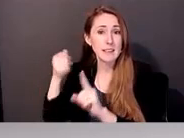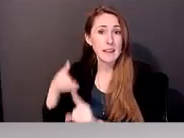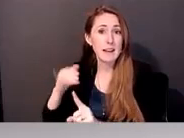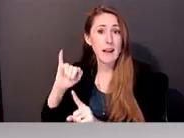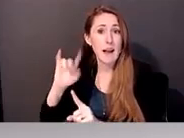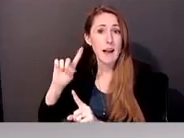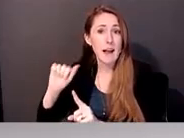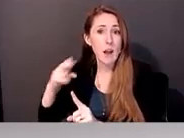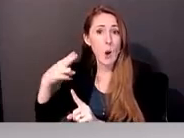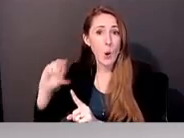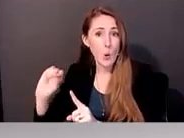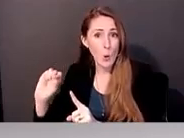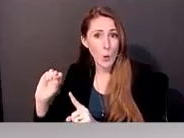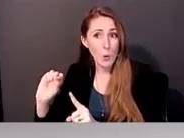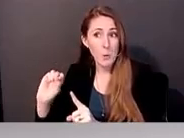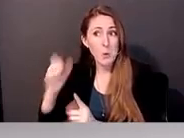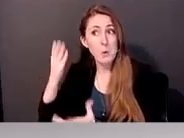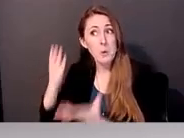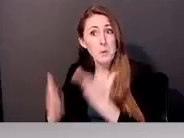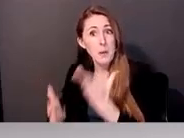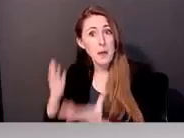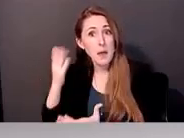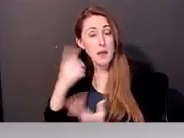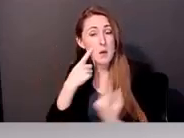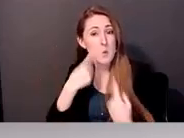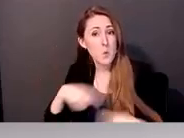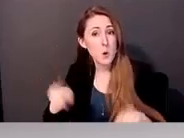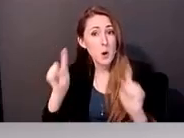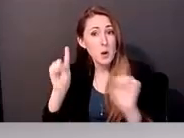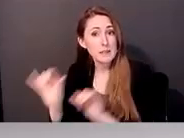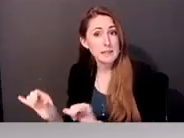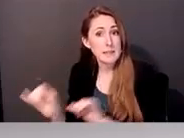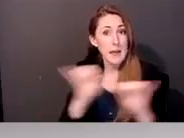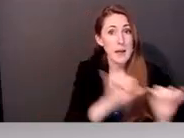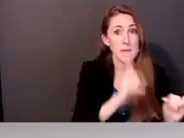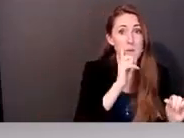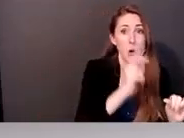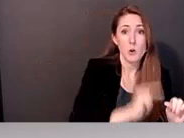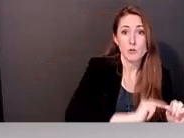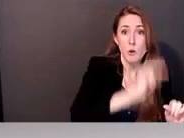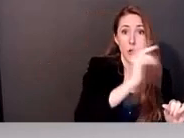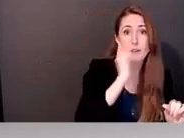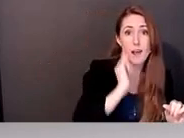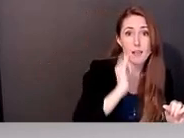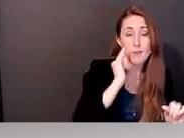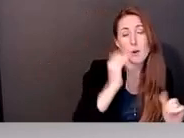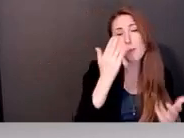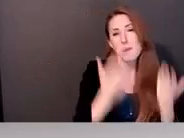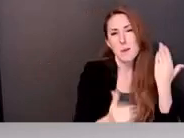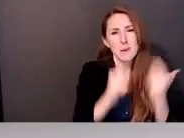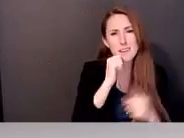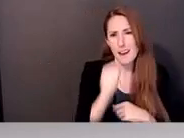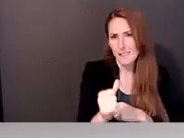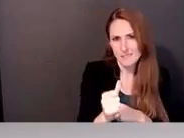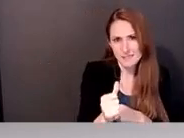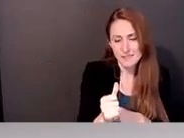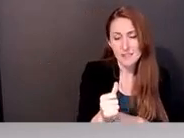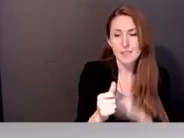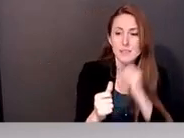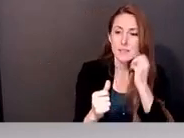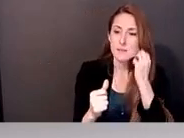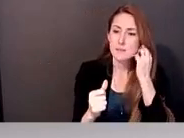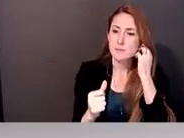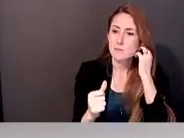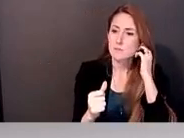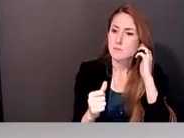Idaho, uh, may or may not work well for migrant community in Northern California and, and elsewhere, but we're bringing, uh,